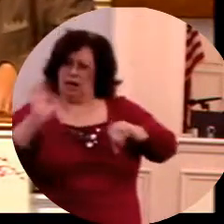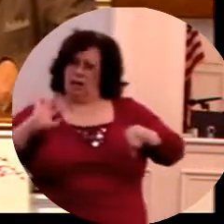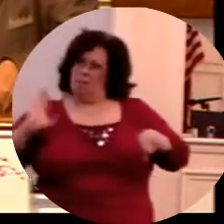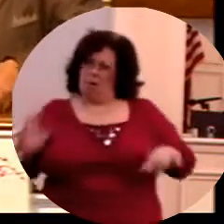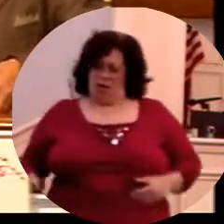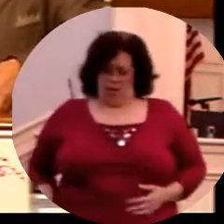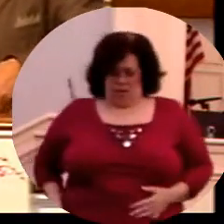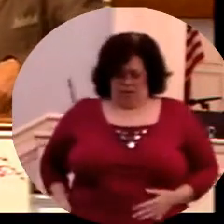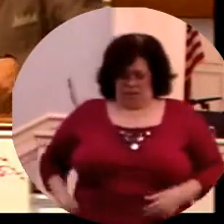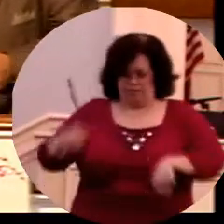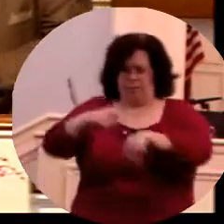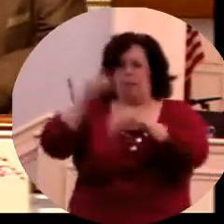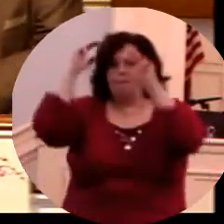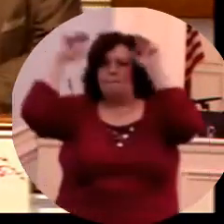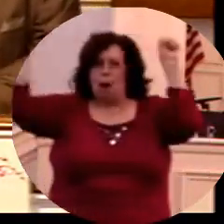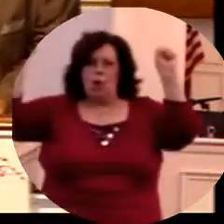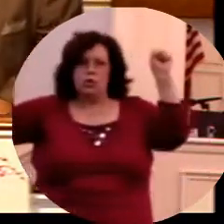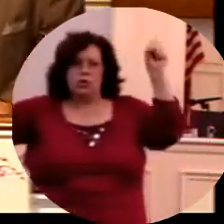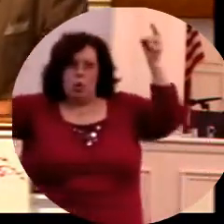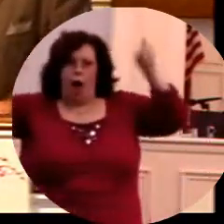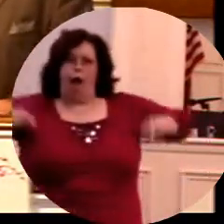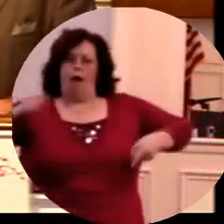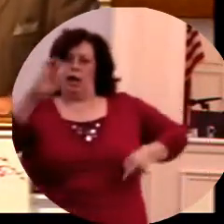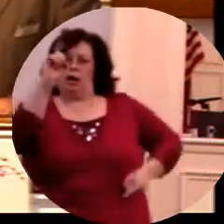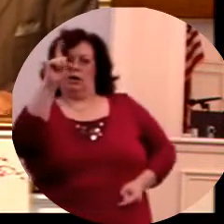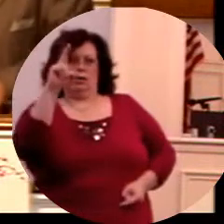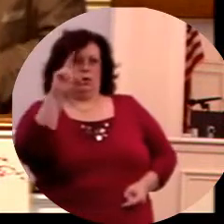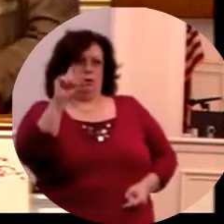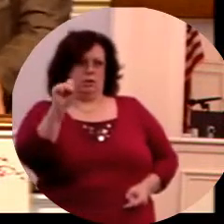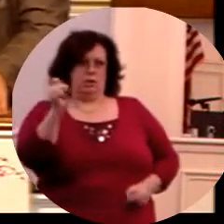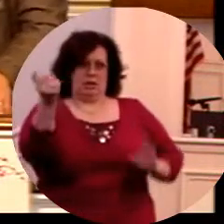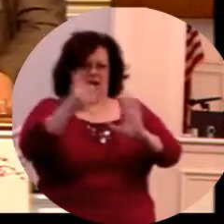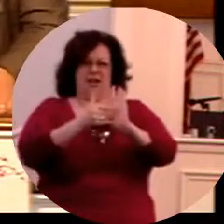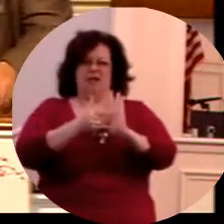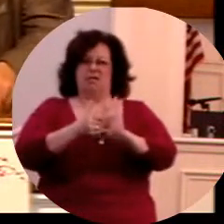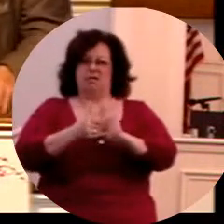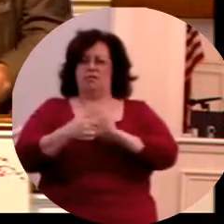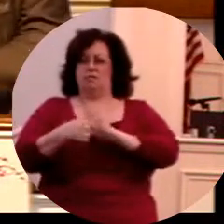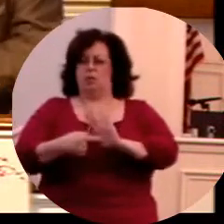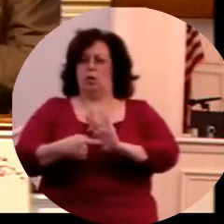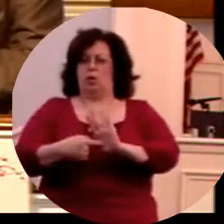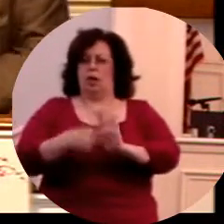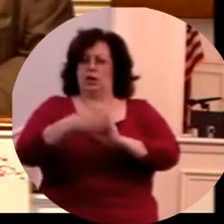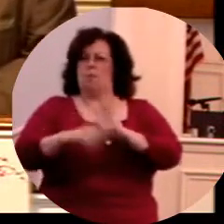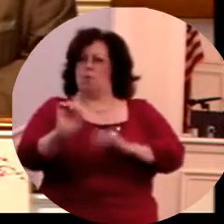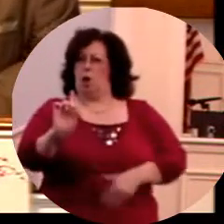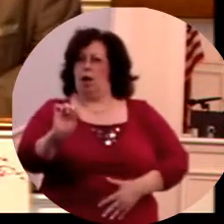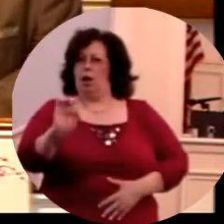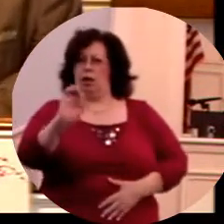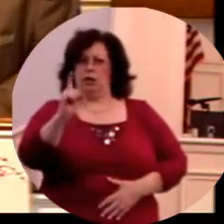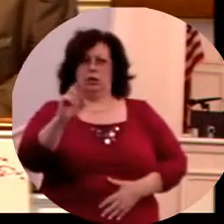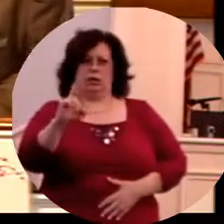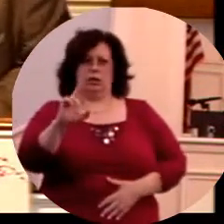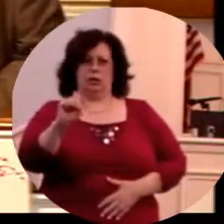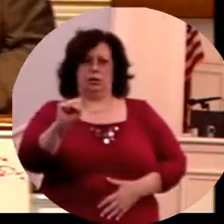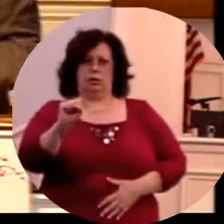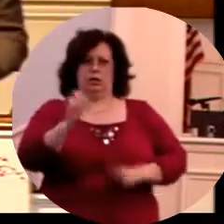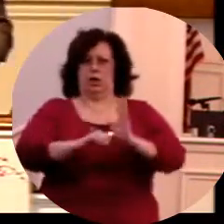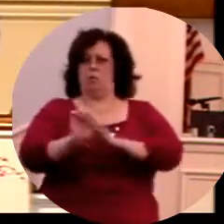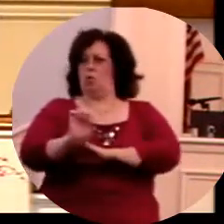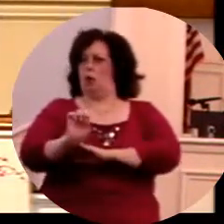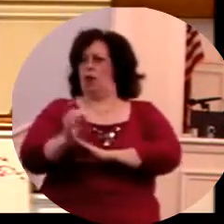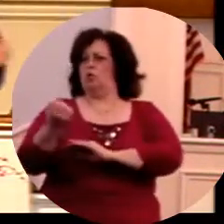Number two, write this down. The days of Moses, going back to Exodus now, let's go back to Exodus chapter 1